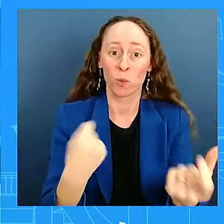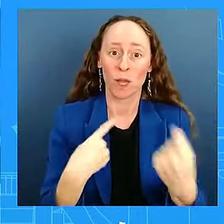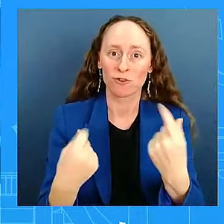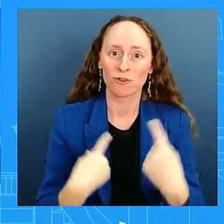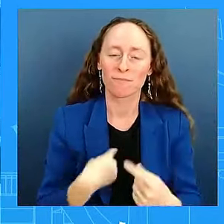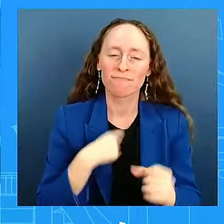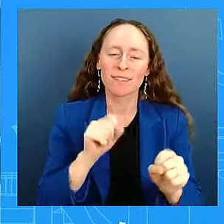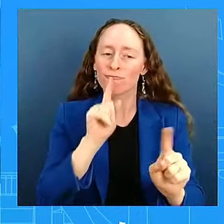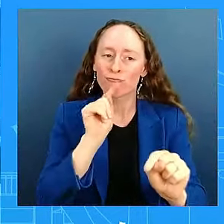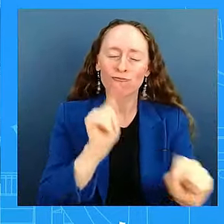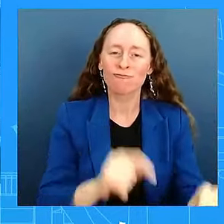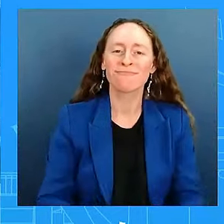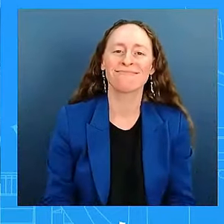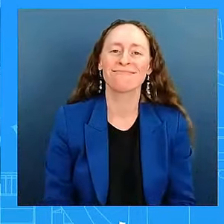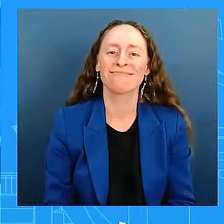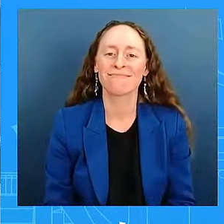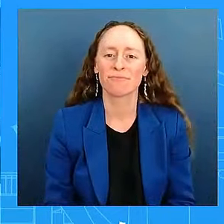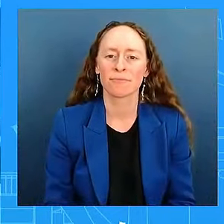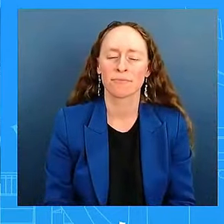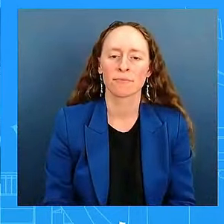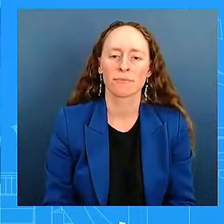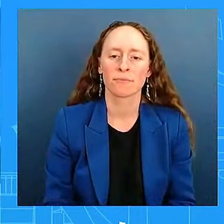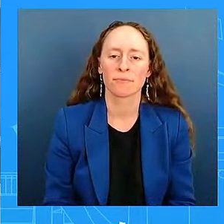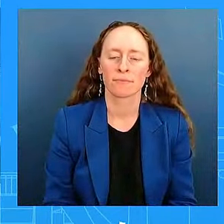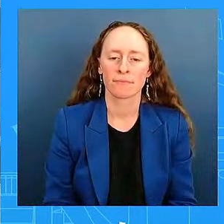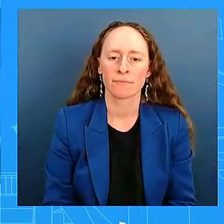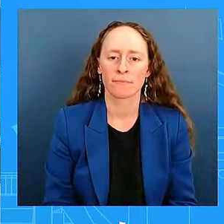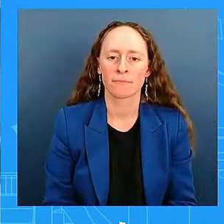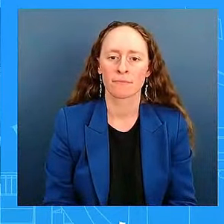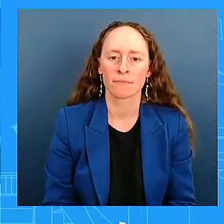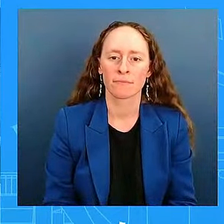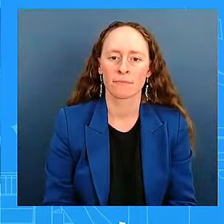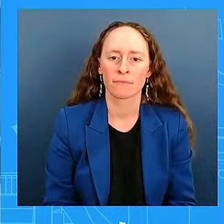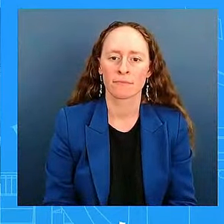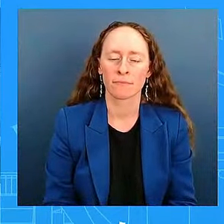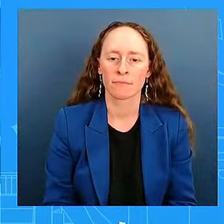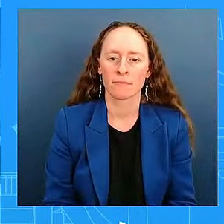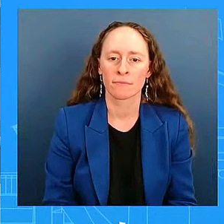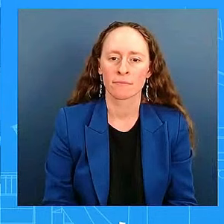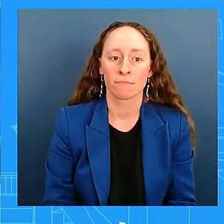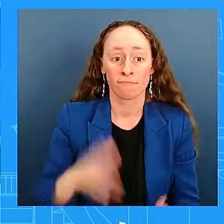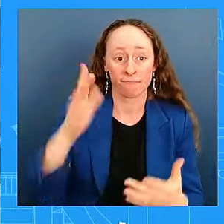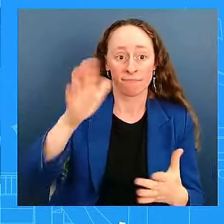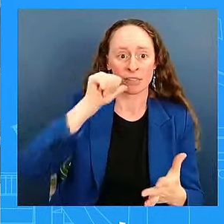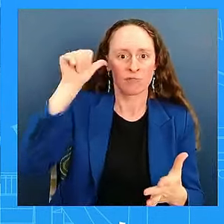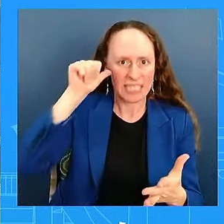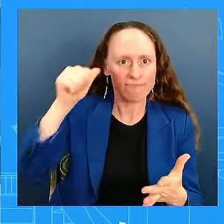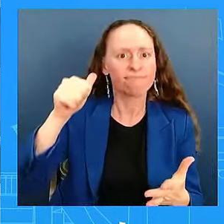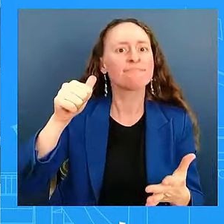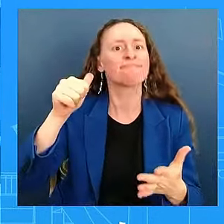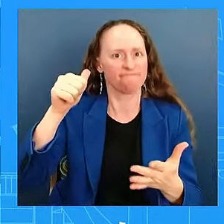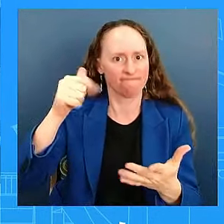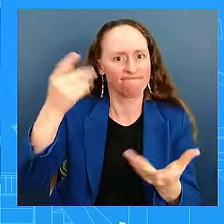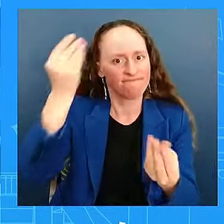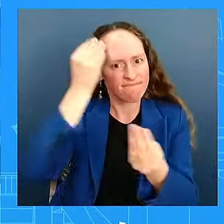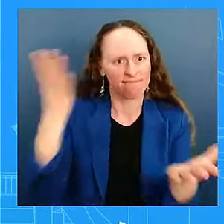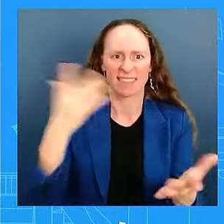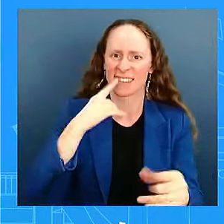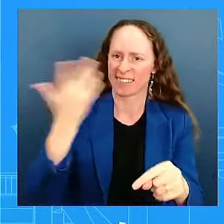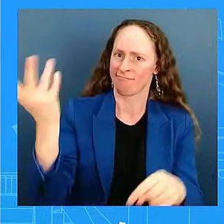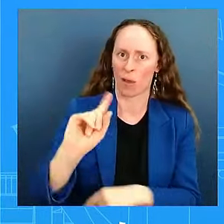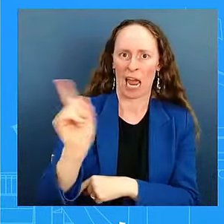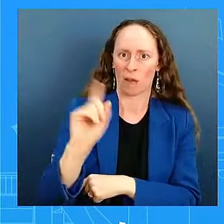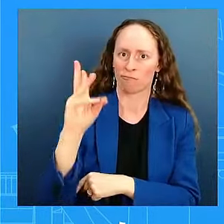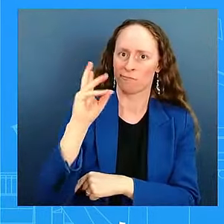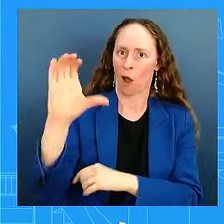With regards to how many were unaccounted for yesterday, Liz said about 600 were unaccounted for. you have an updated number on that? We do not have